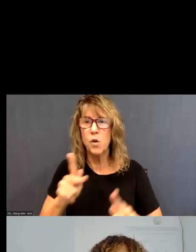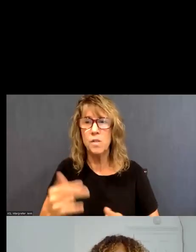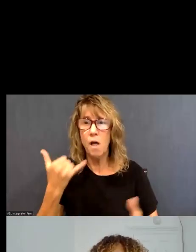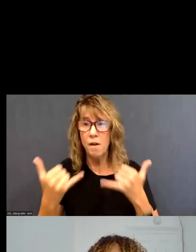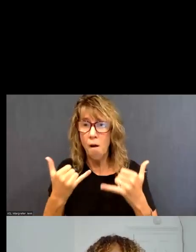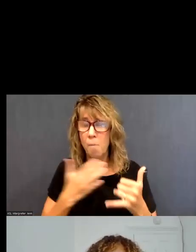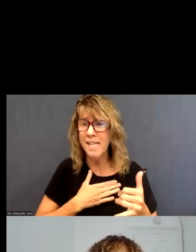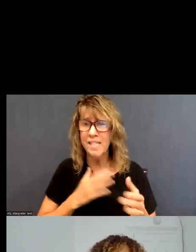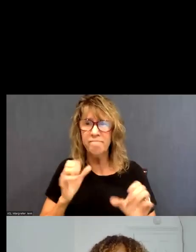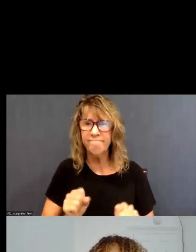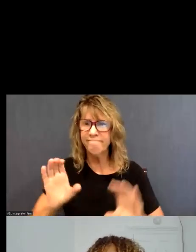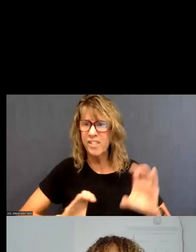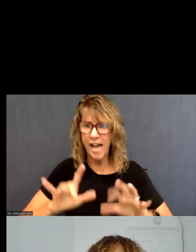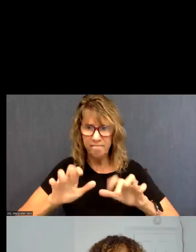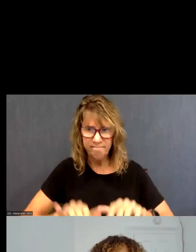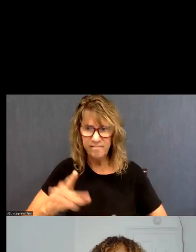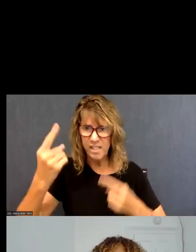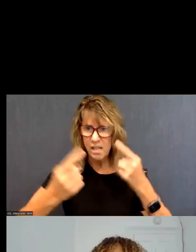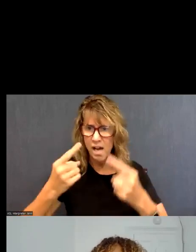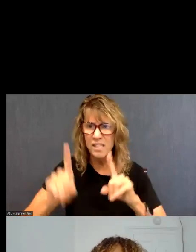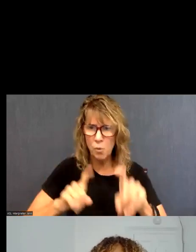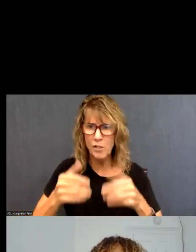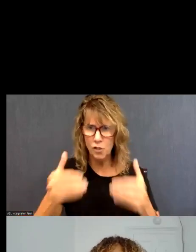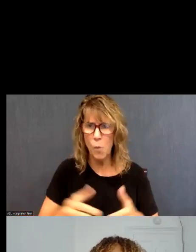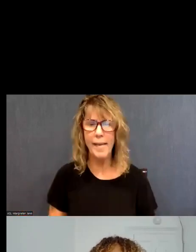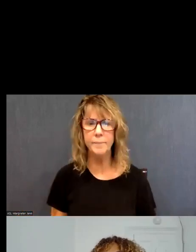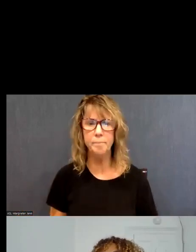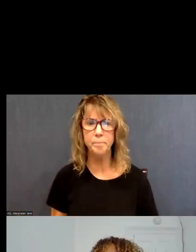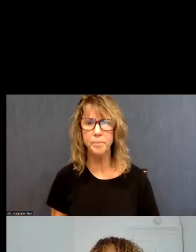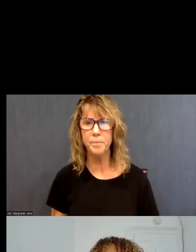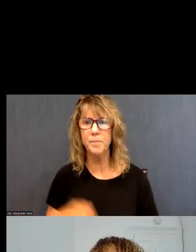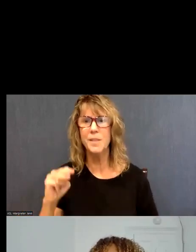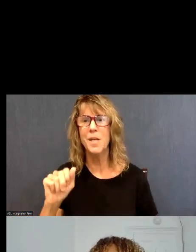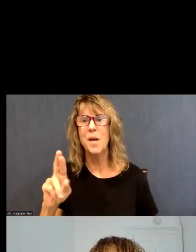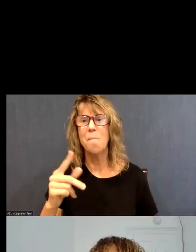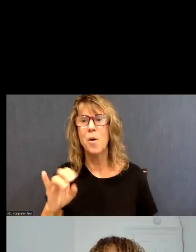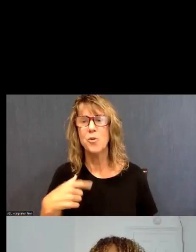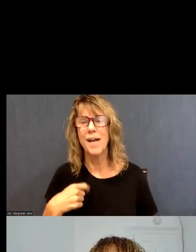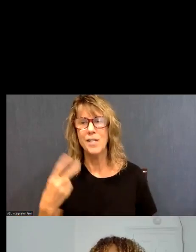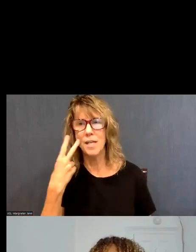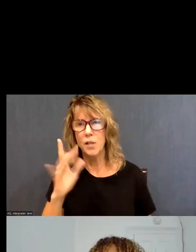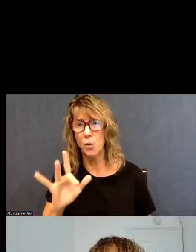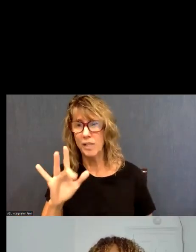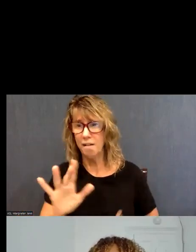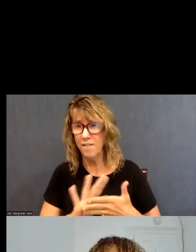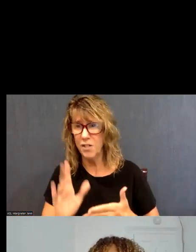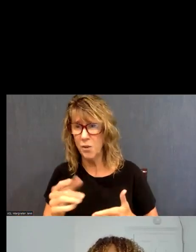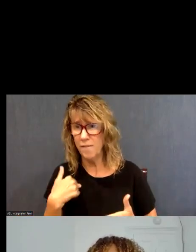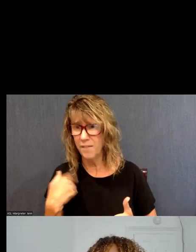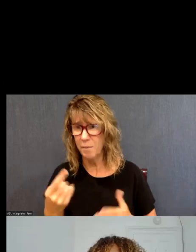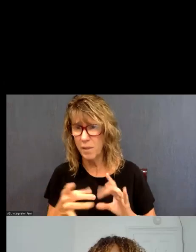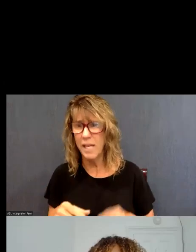please do jump in on the chat with your thoughts, questions. We've got folks, Margie, I just saw you click on video. Did you want to jump in?